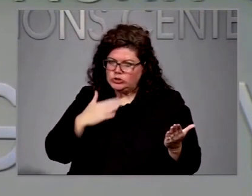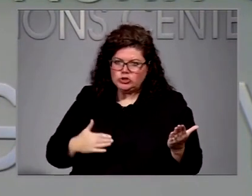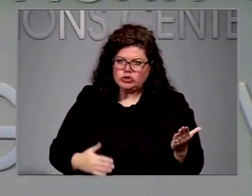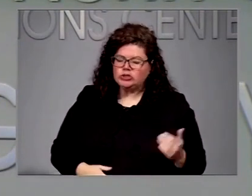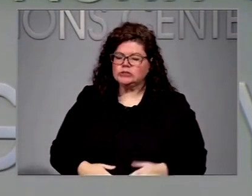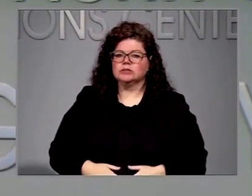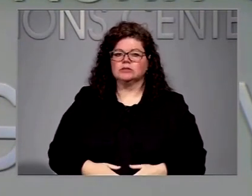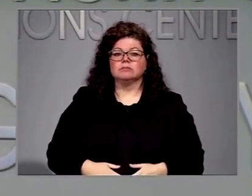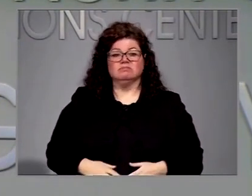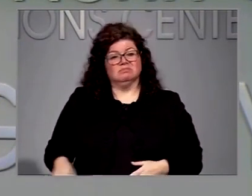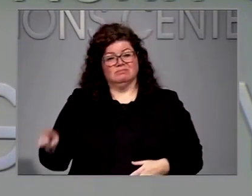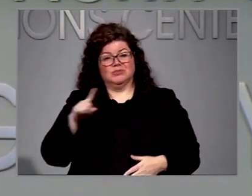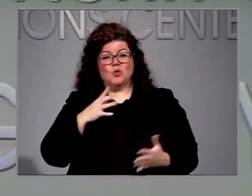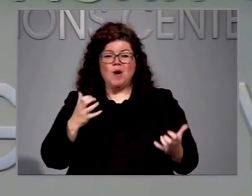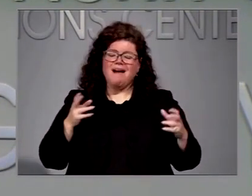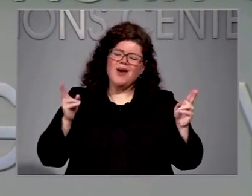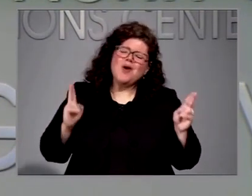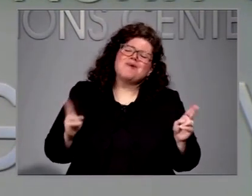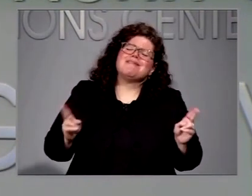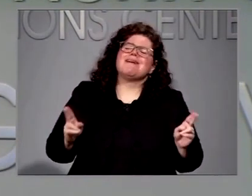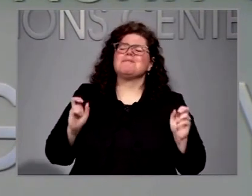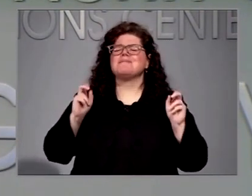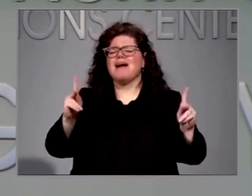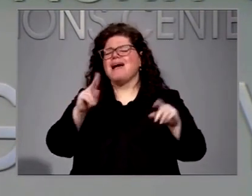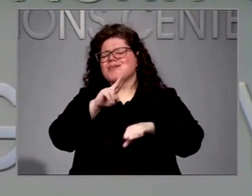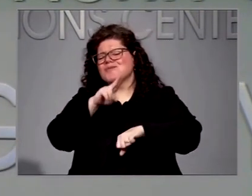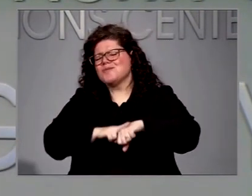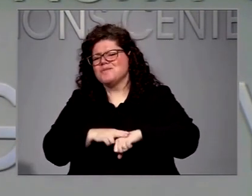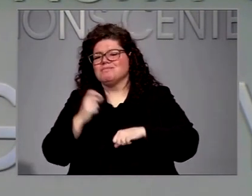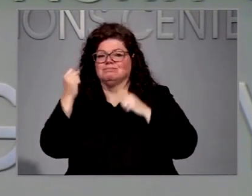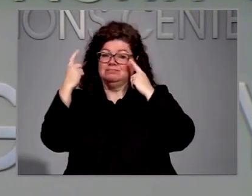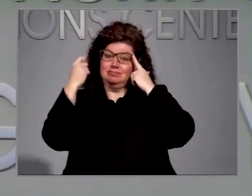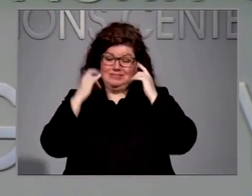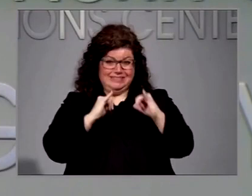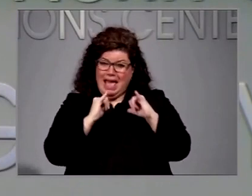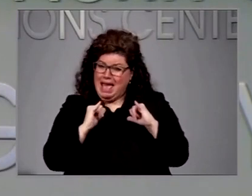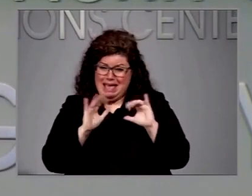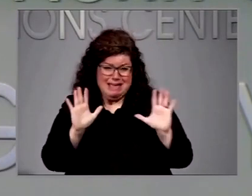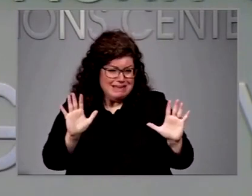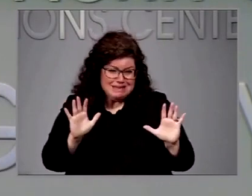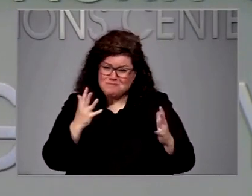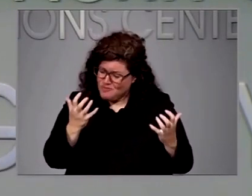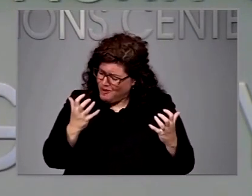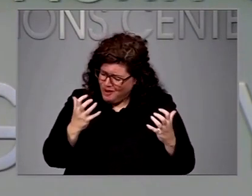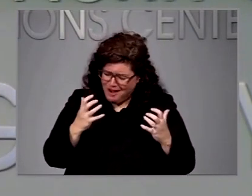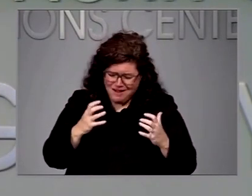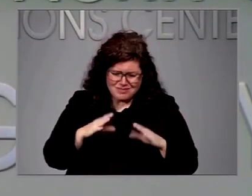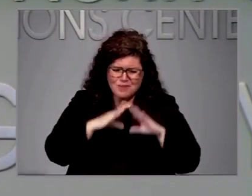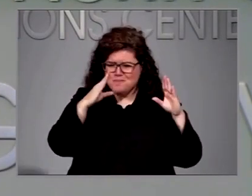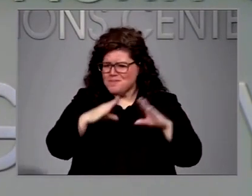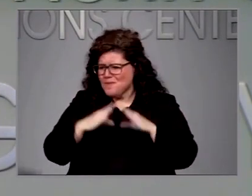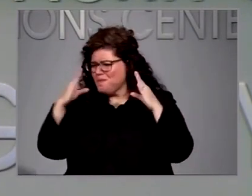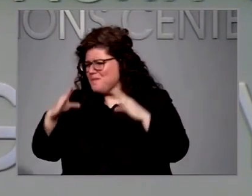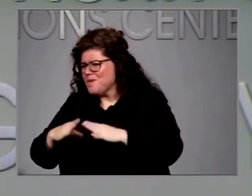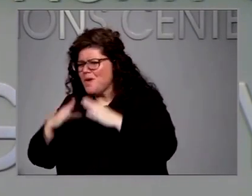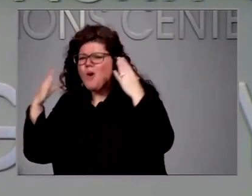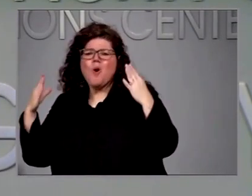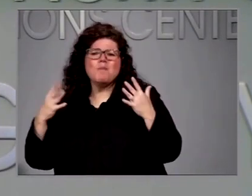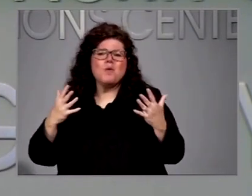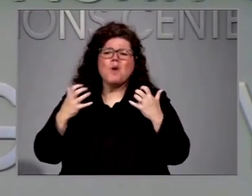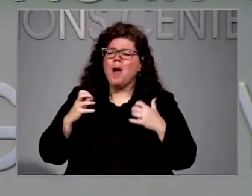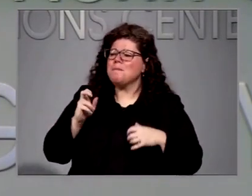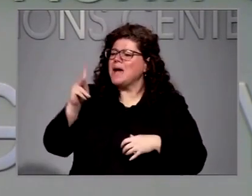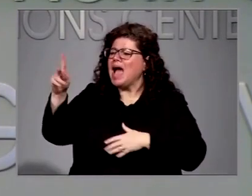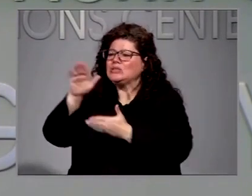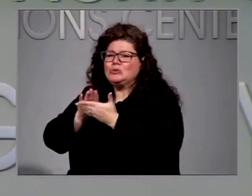I am too, especially as school ends and summer begins. And with more stores and restaurants and businesses open,